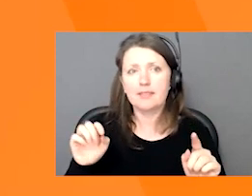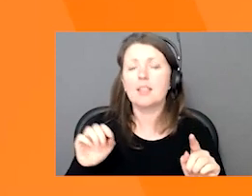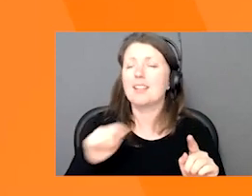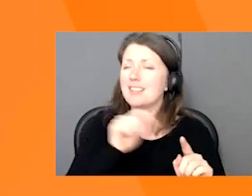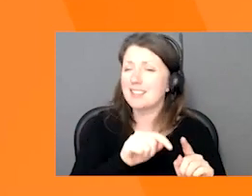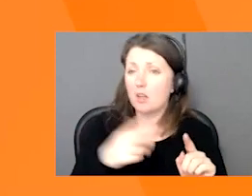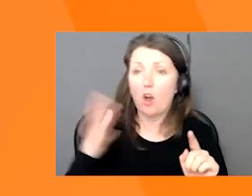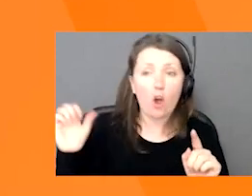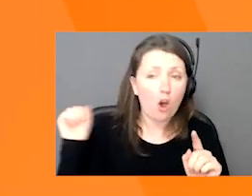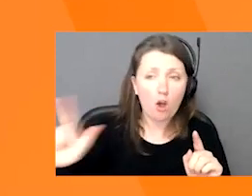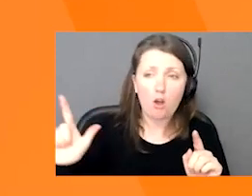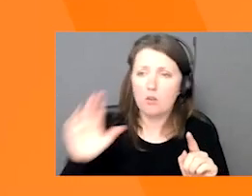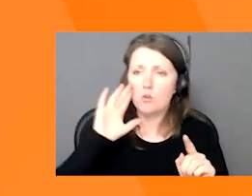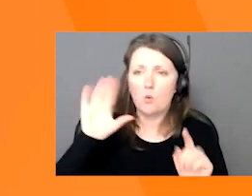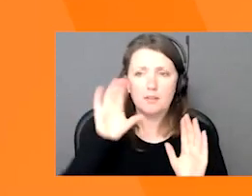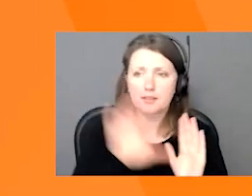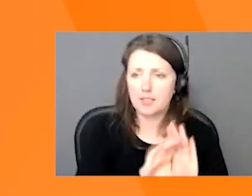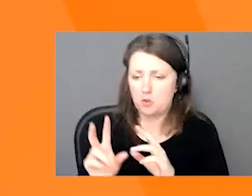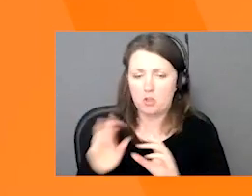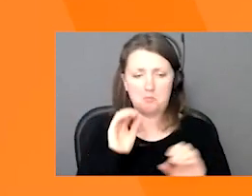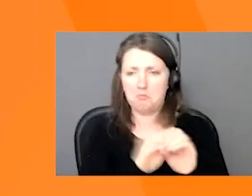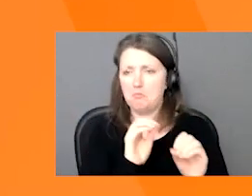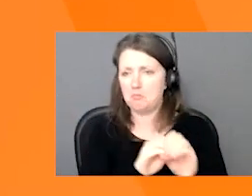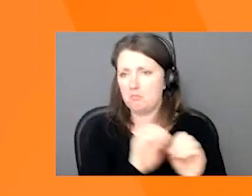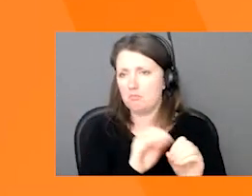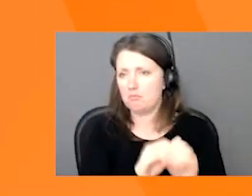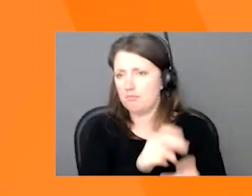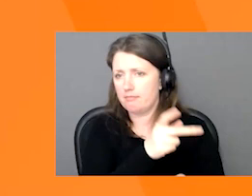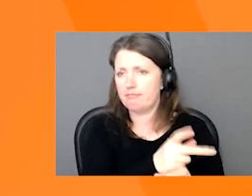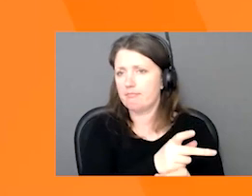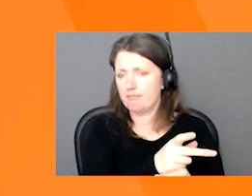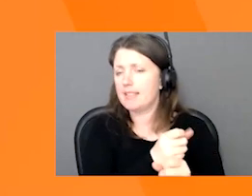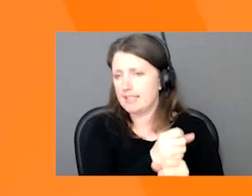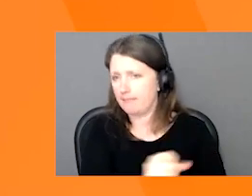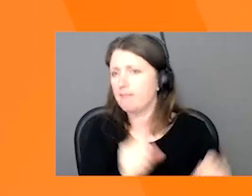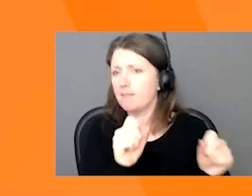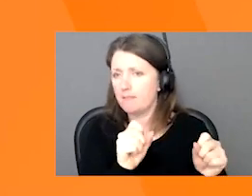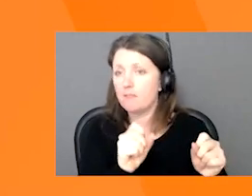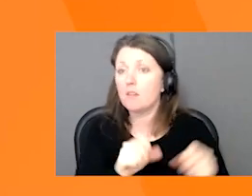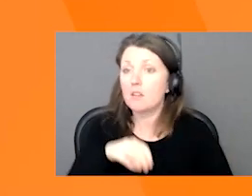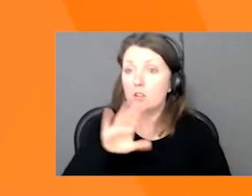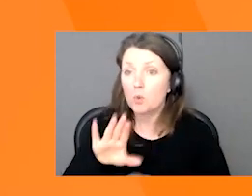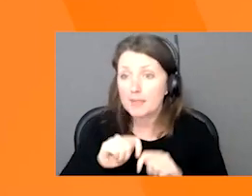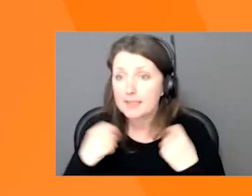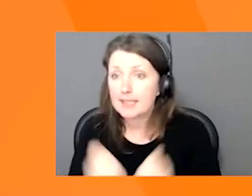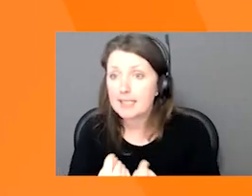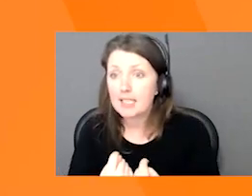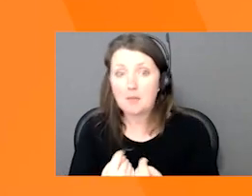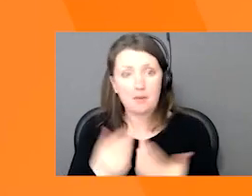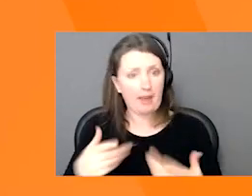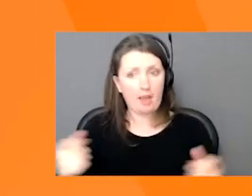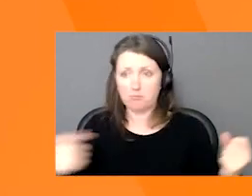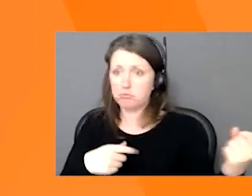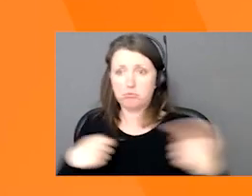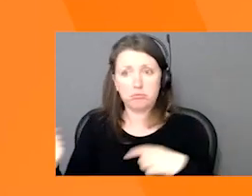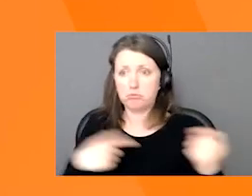your images product data can be in one safe location. This means you can share it internally with your team, you can put it up on your website, or you